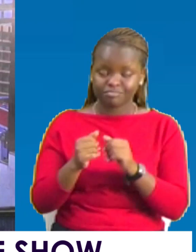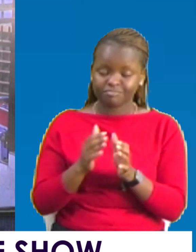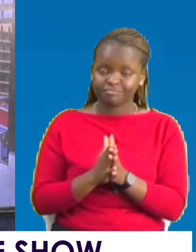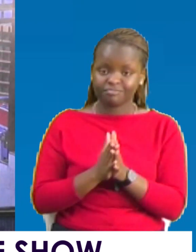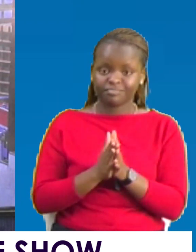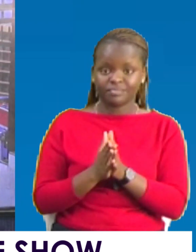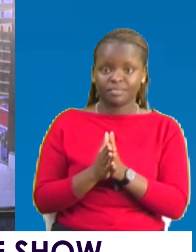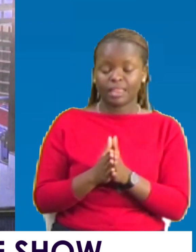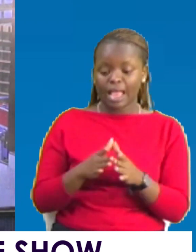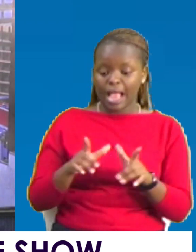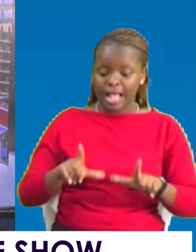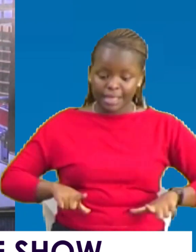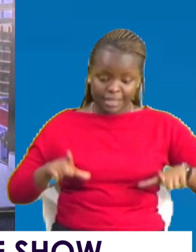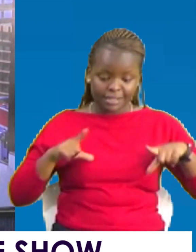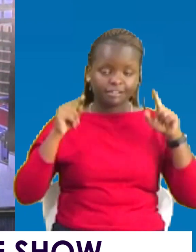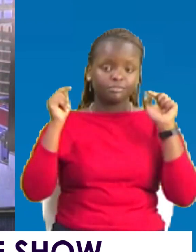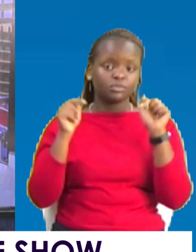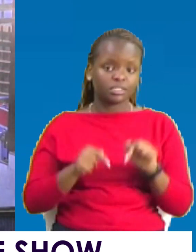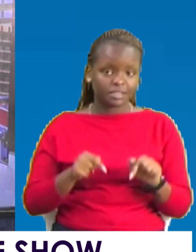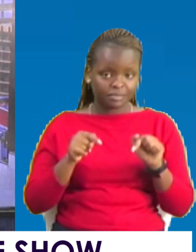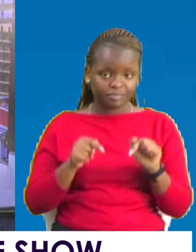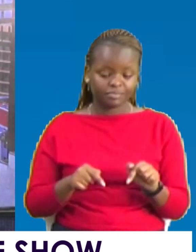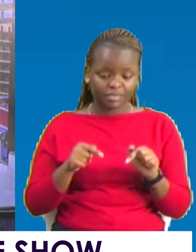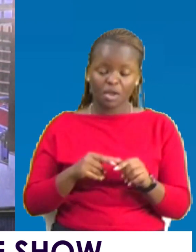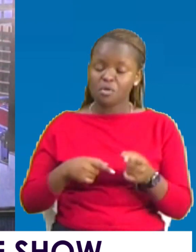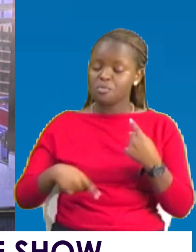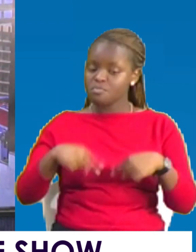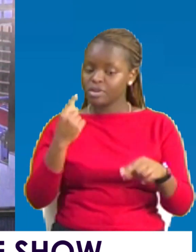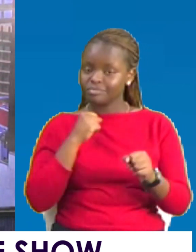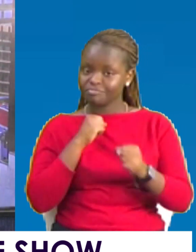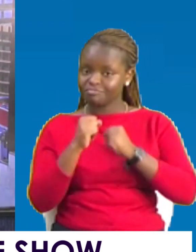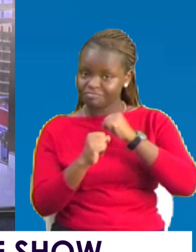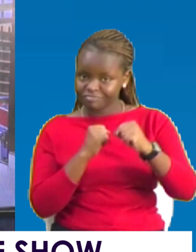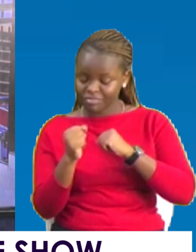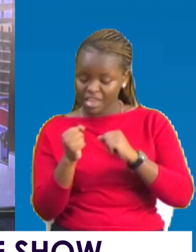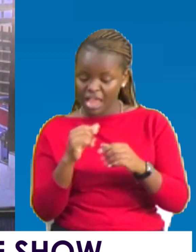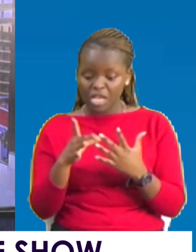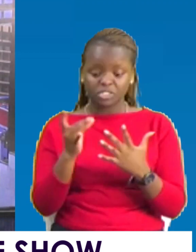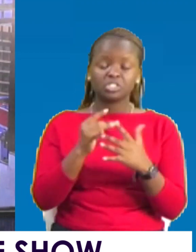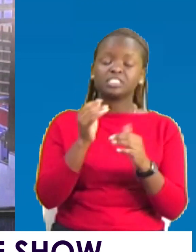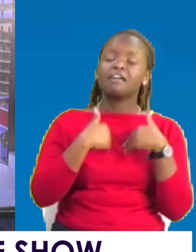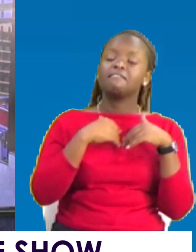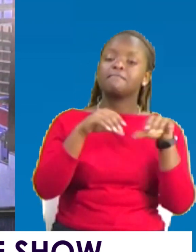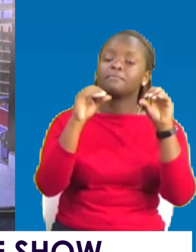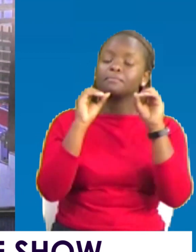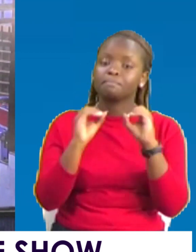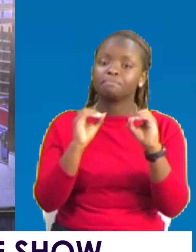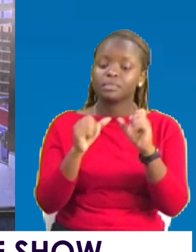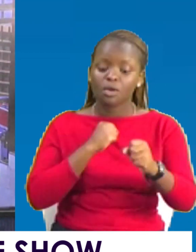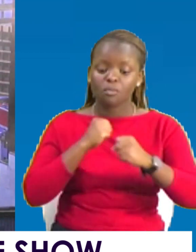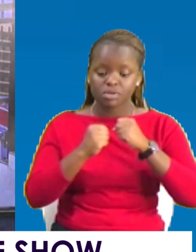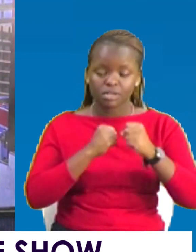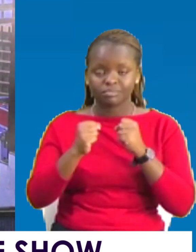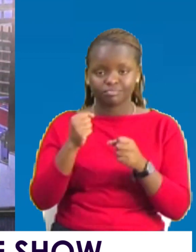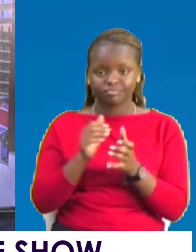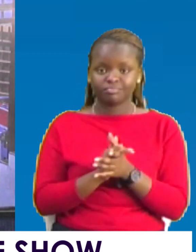As long as you are alive in this generation. Win the war. You have no choice but to win the war. You have no choice but to conquer